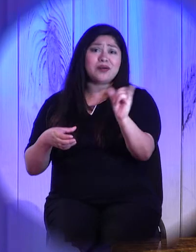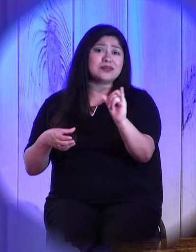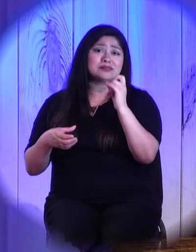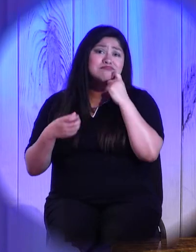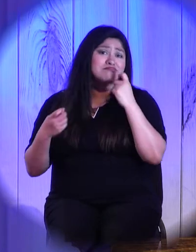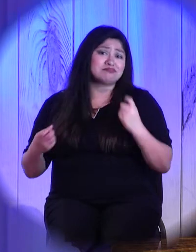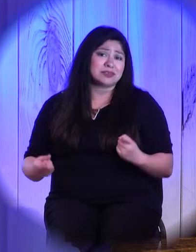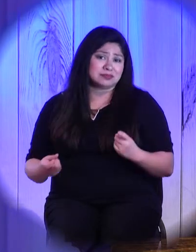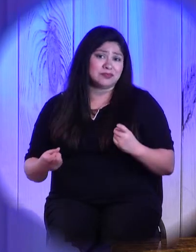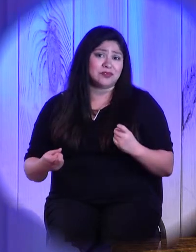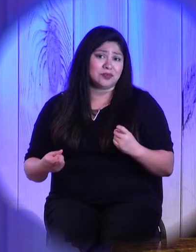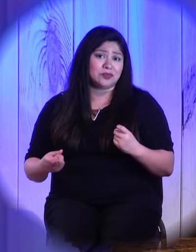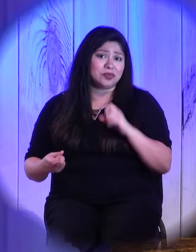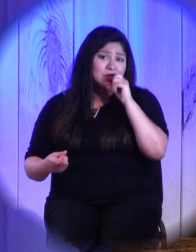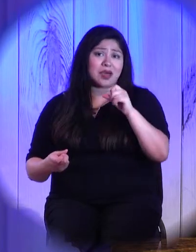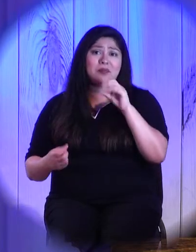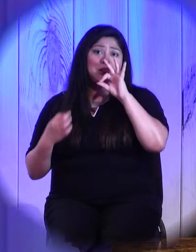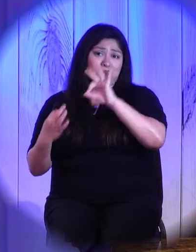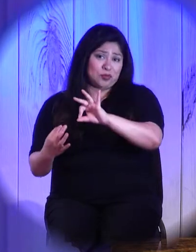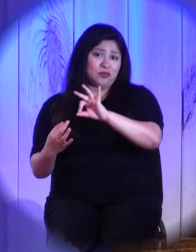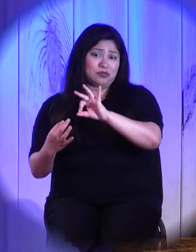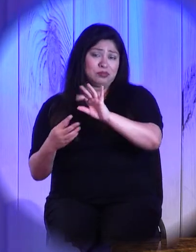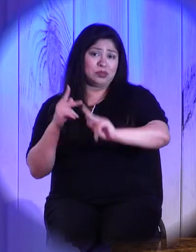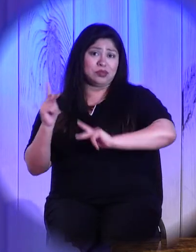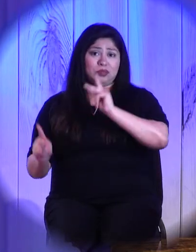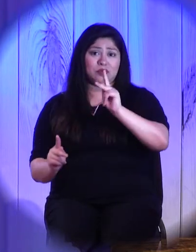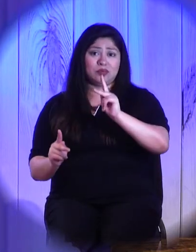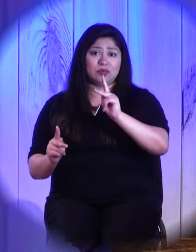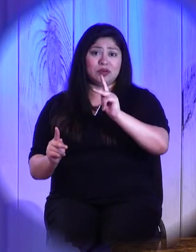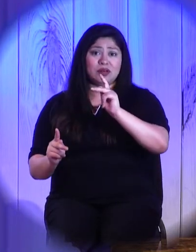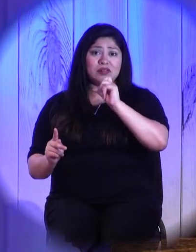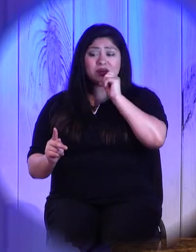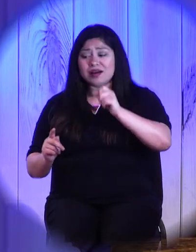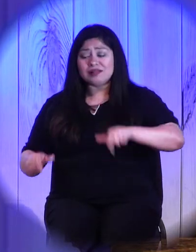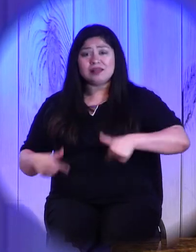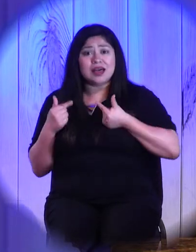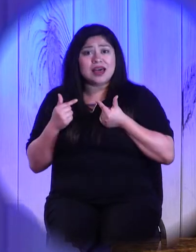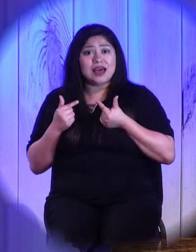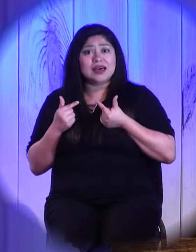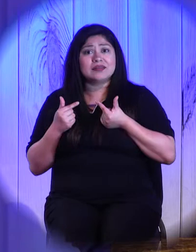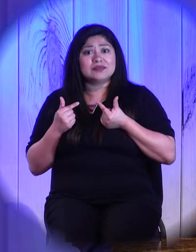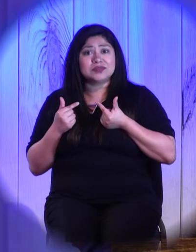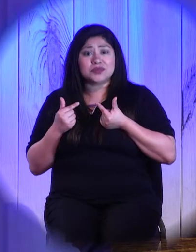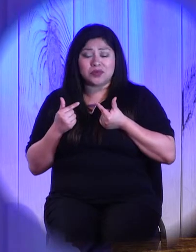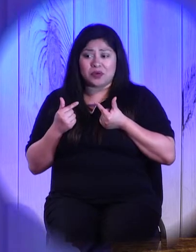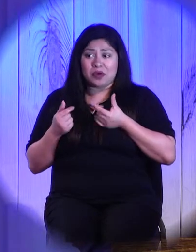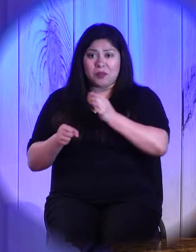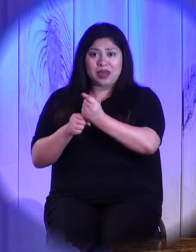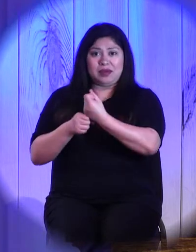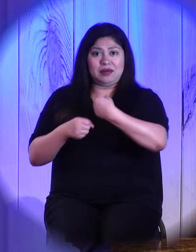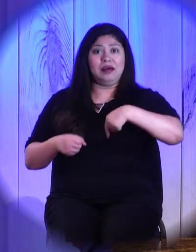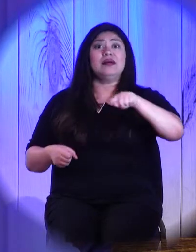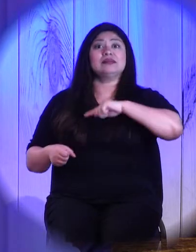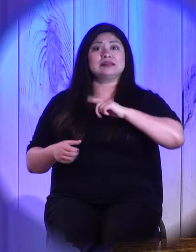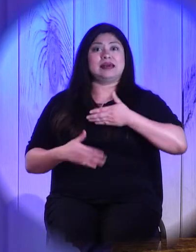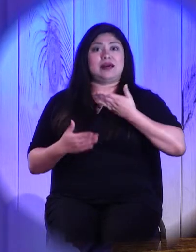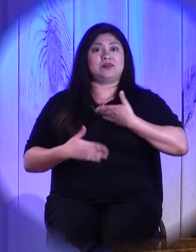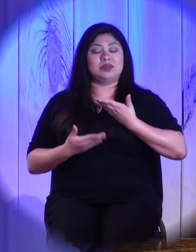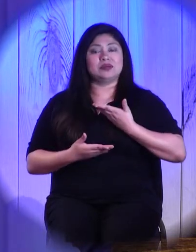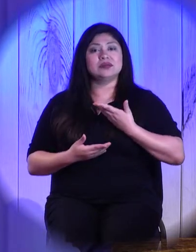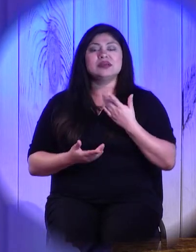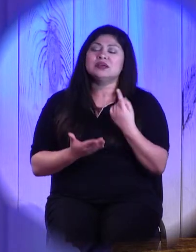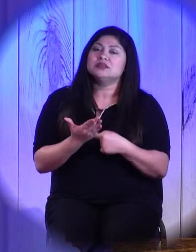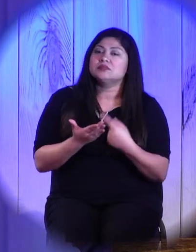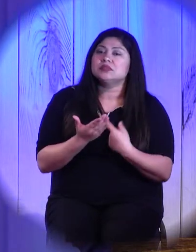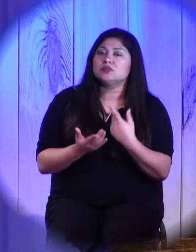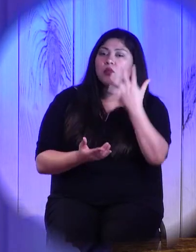and they don't actually exist to meet all of your needs. One of the ways, one of the reasons we are so short with one another, one of the reasons we so